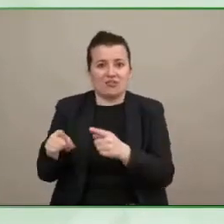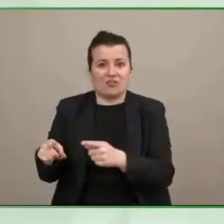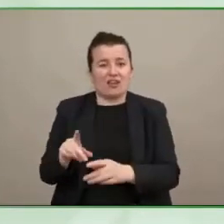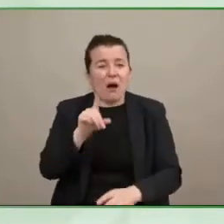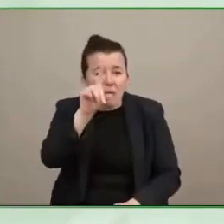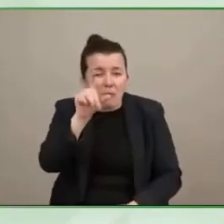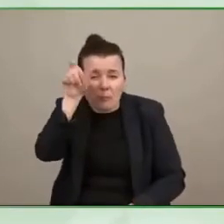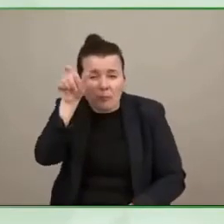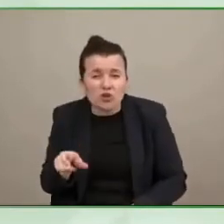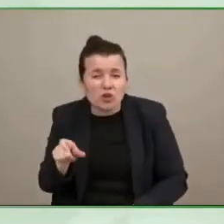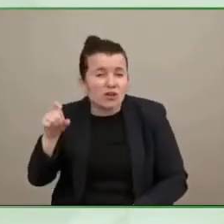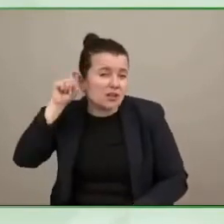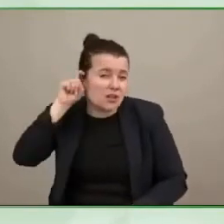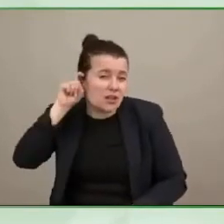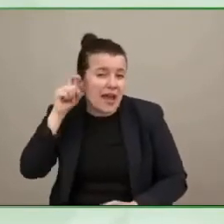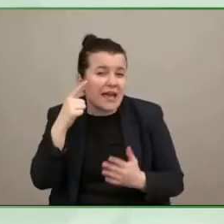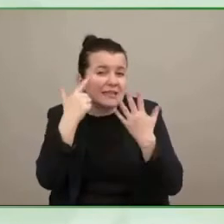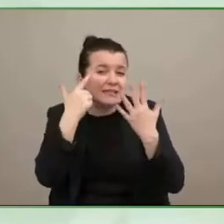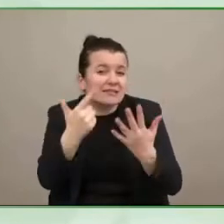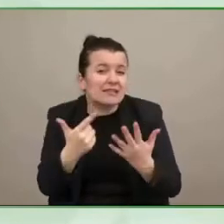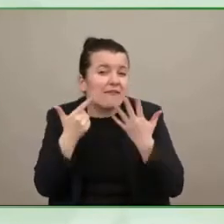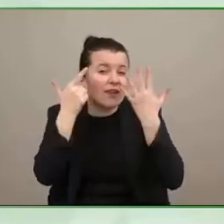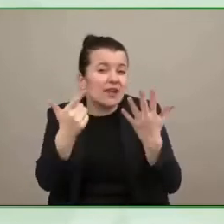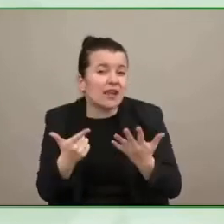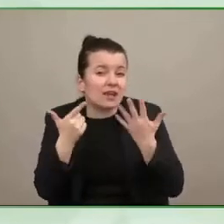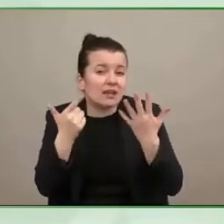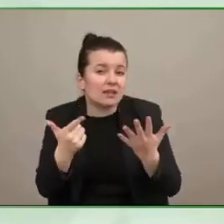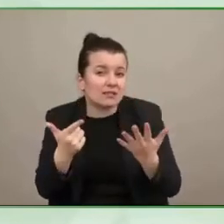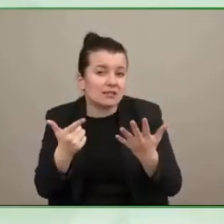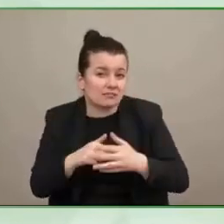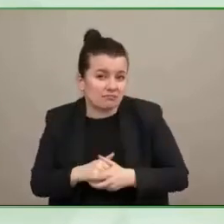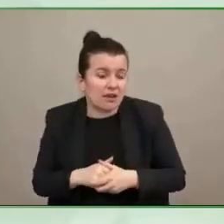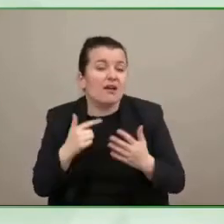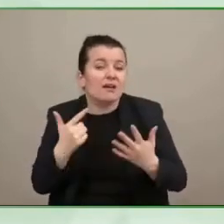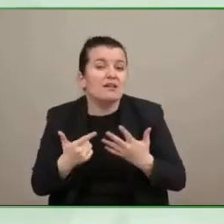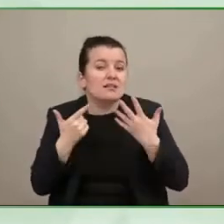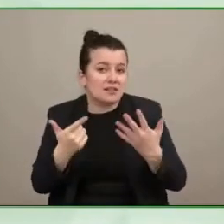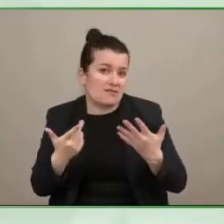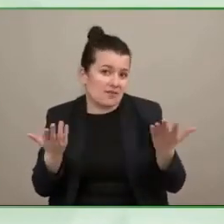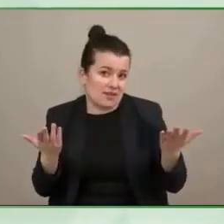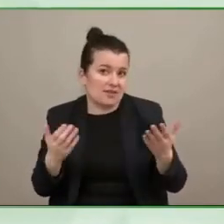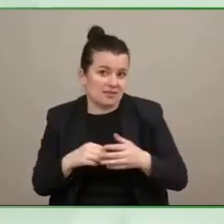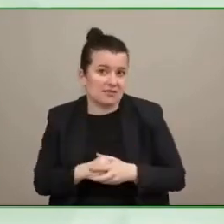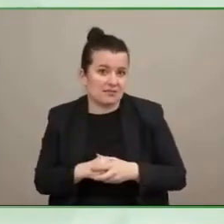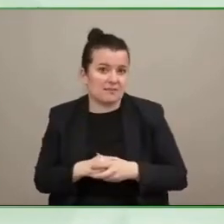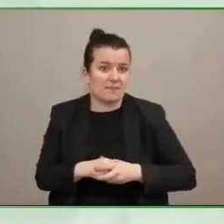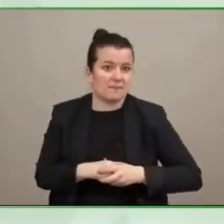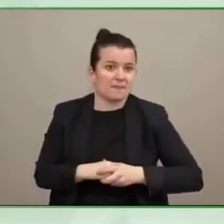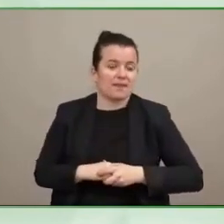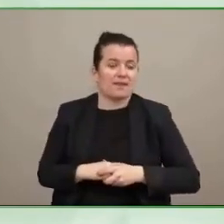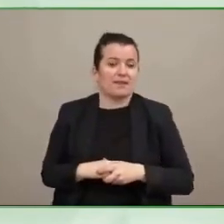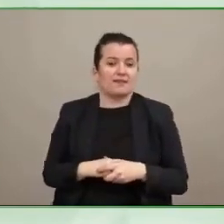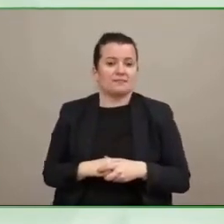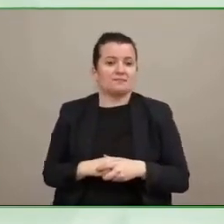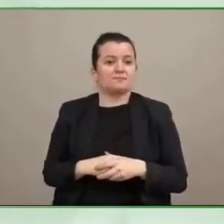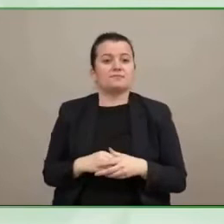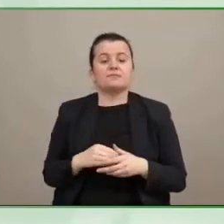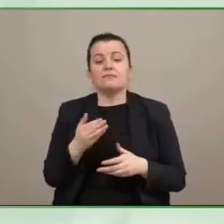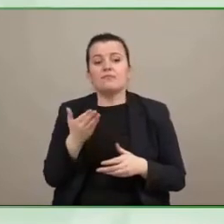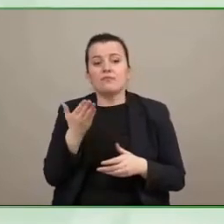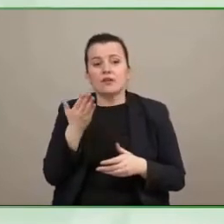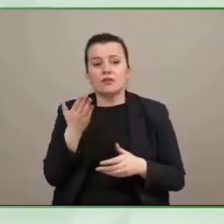to purchase a hearing aid from the time they think they need a hearing aid you're not gonna go send your client to a competitor